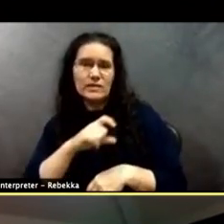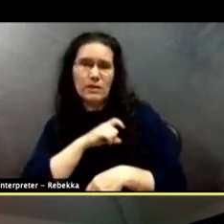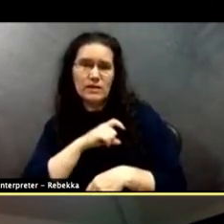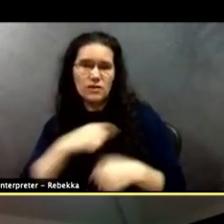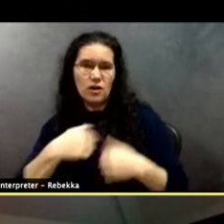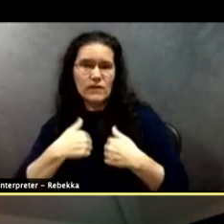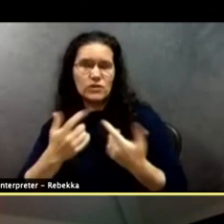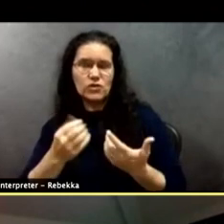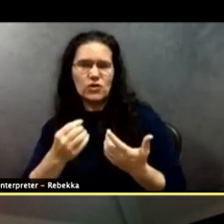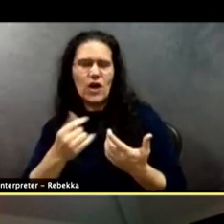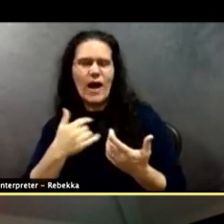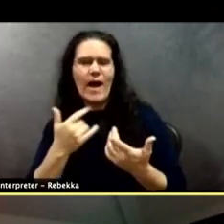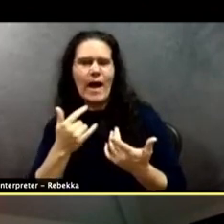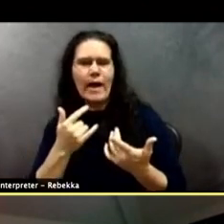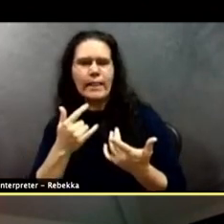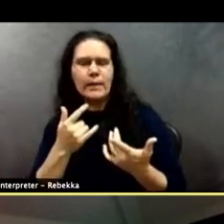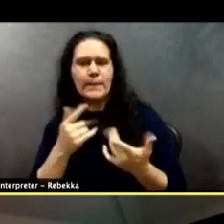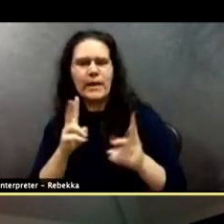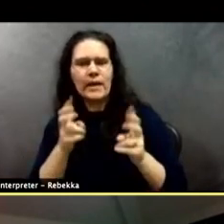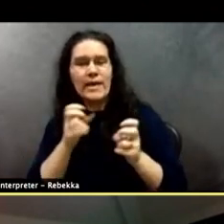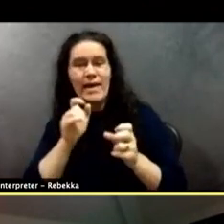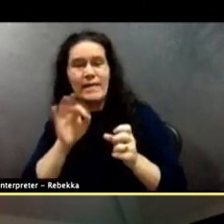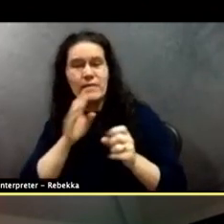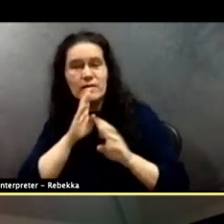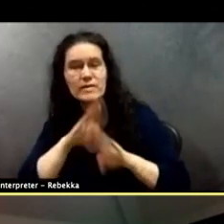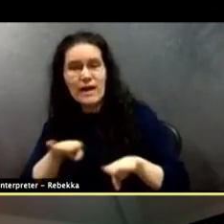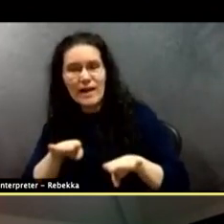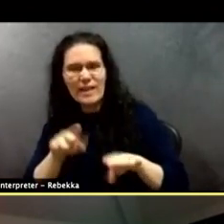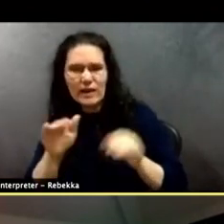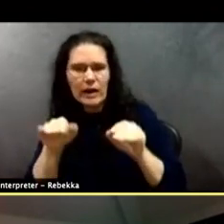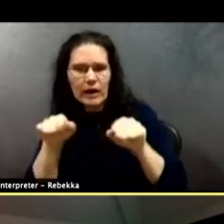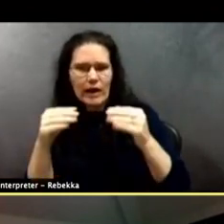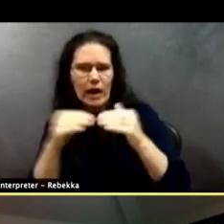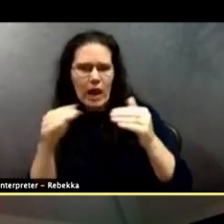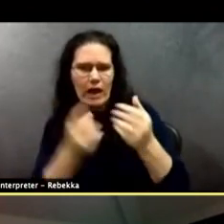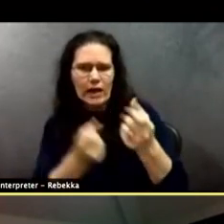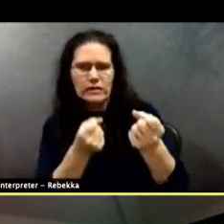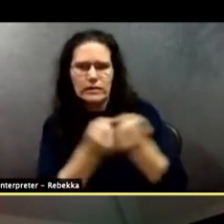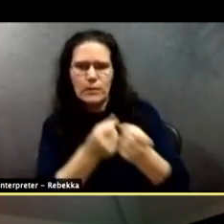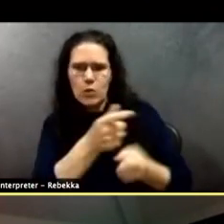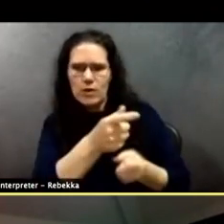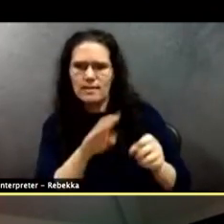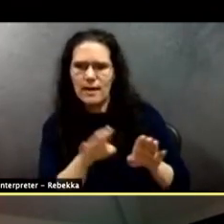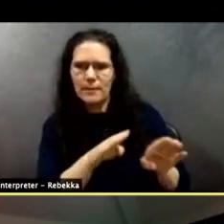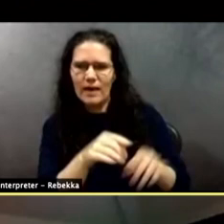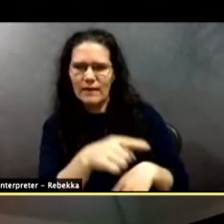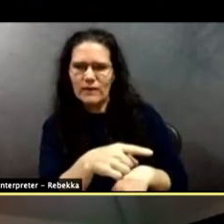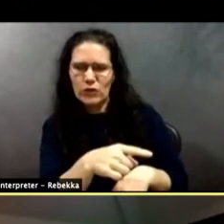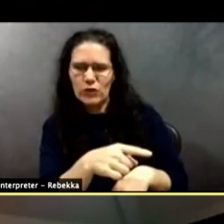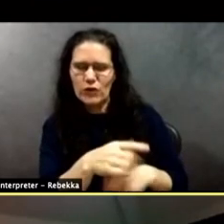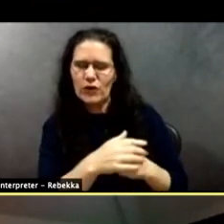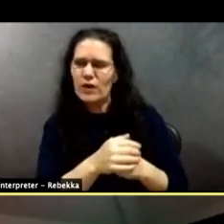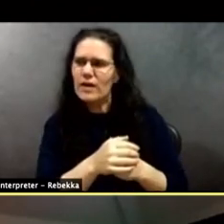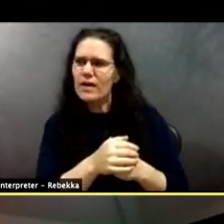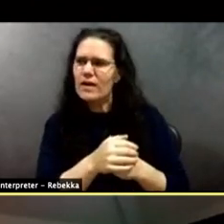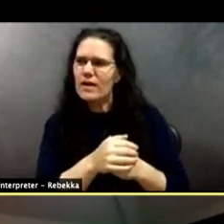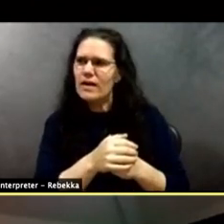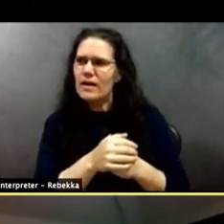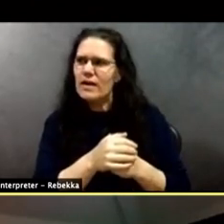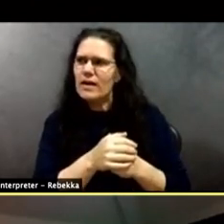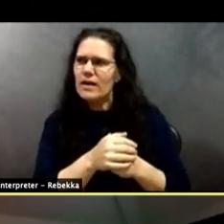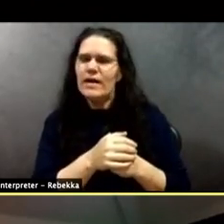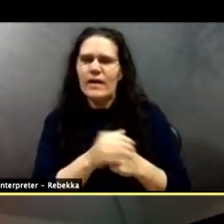there's a there's another side to this that, you know, as officers and Rick kind of hit on it a little earlier, we have an